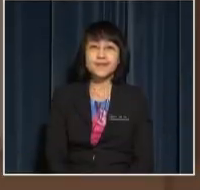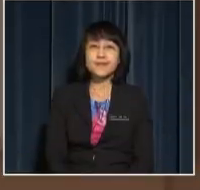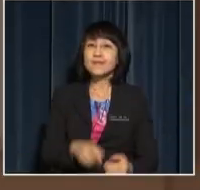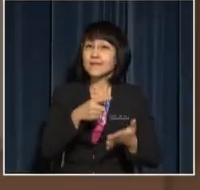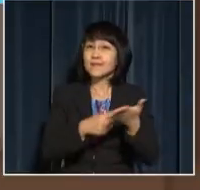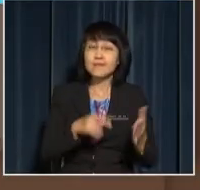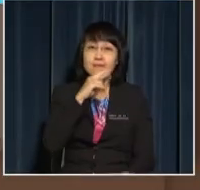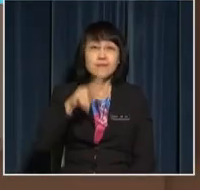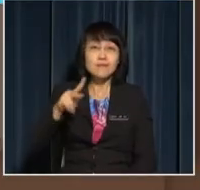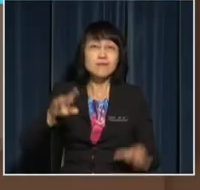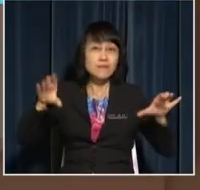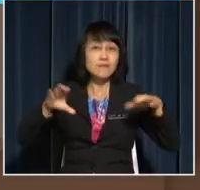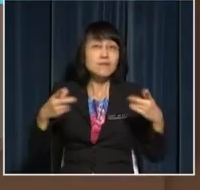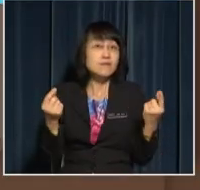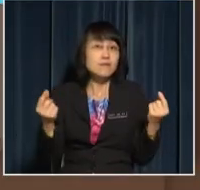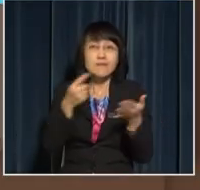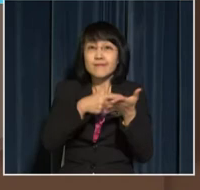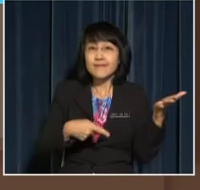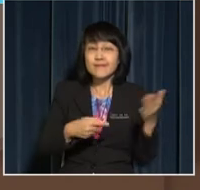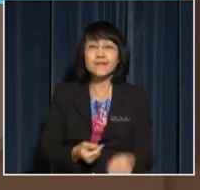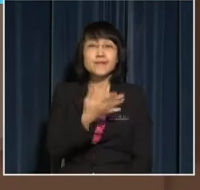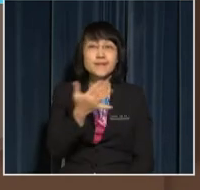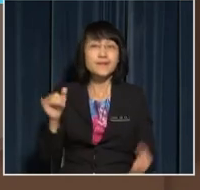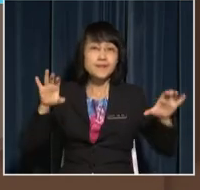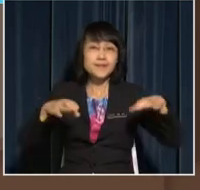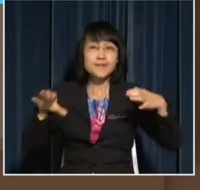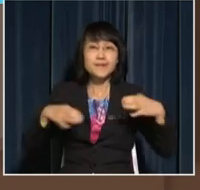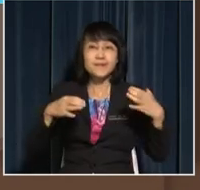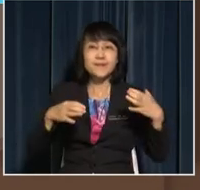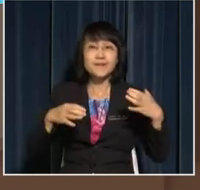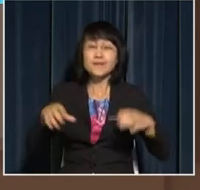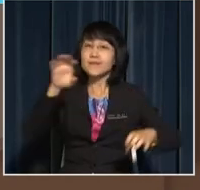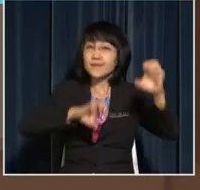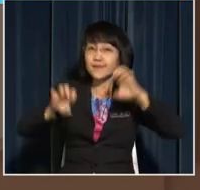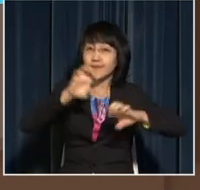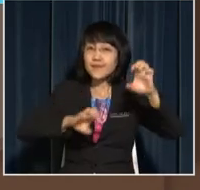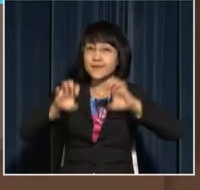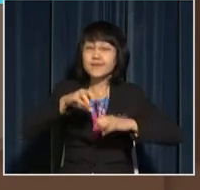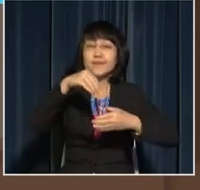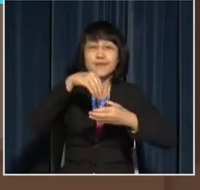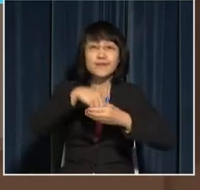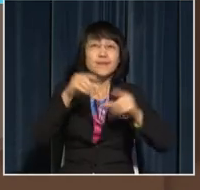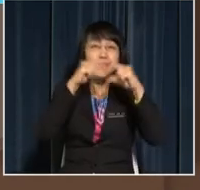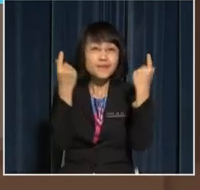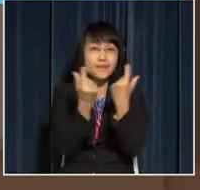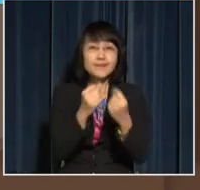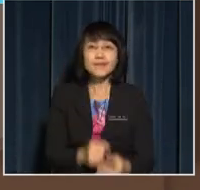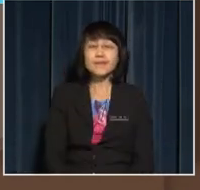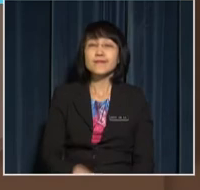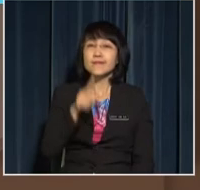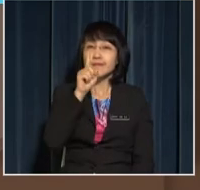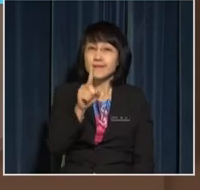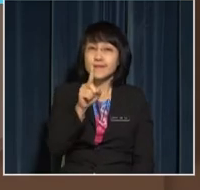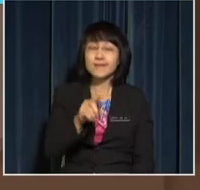What are the pupils doing? They are carrying out an experiment in groups One of